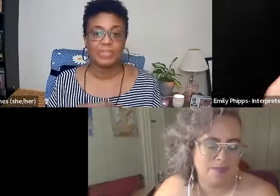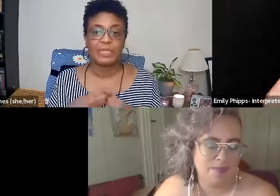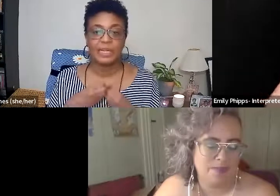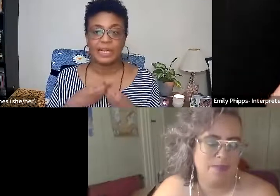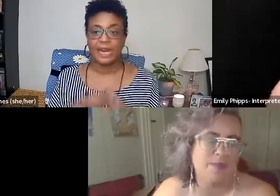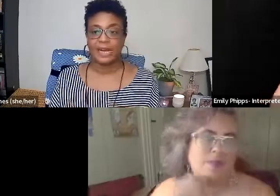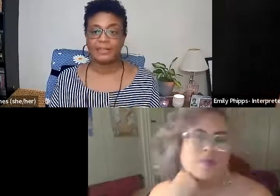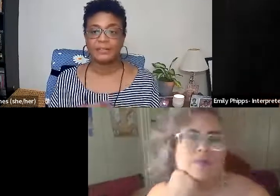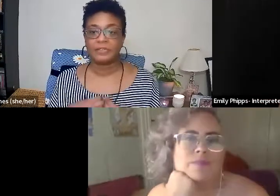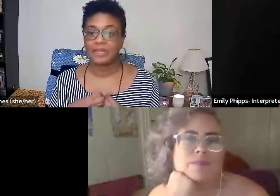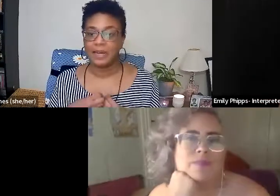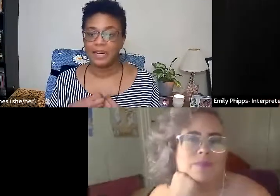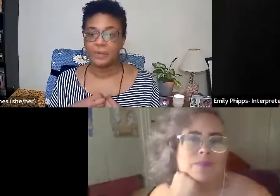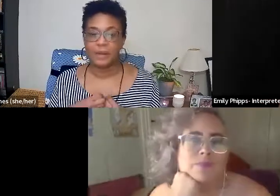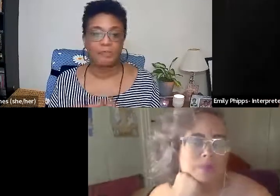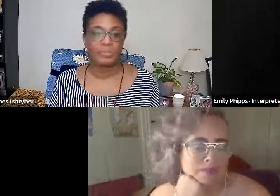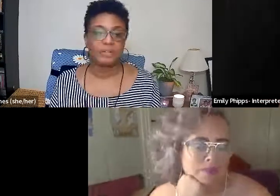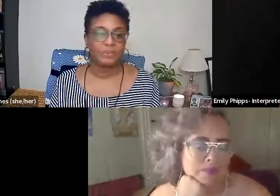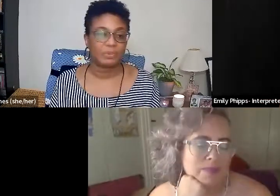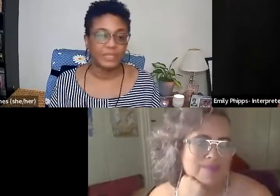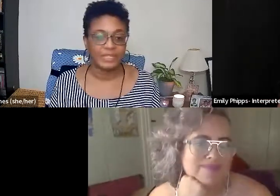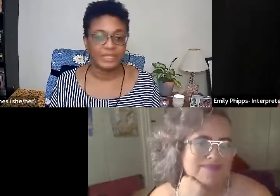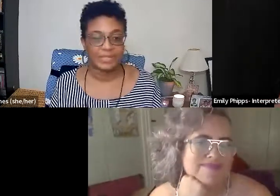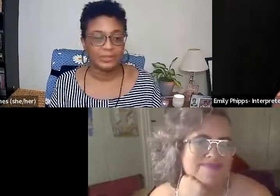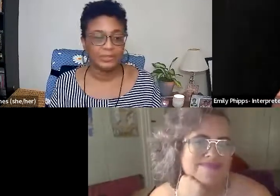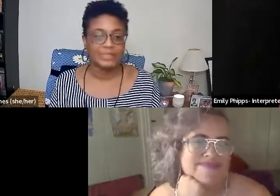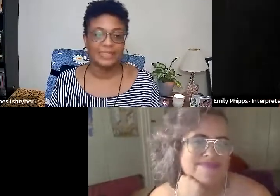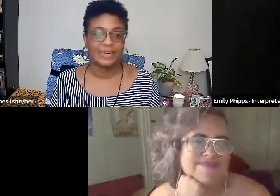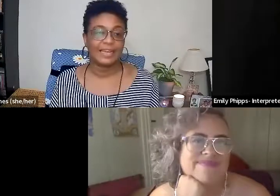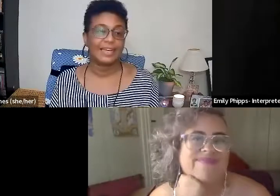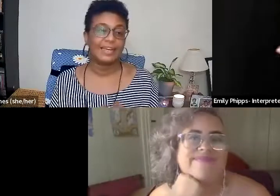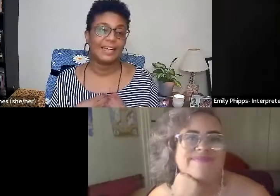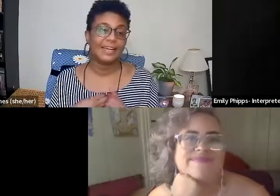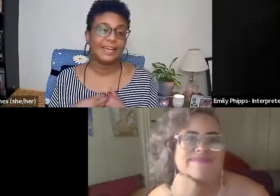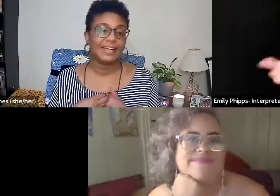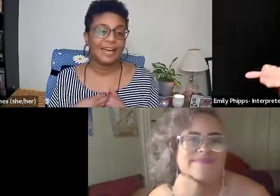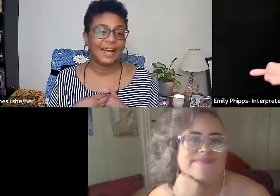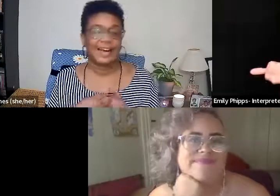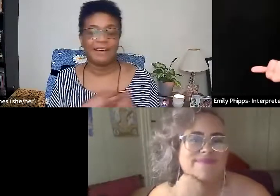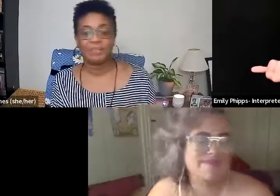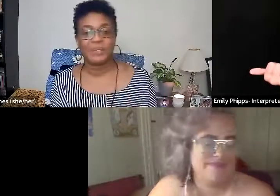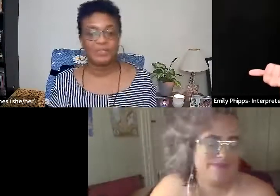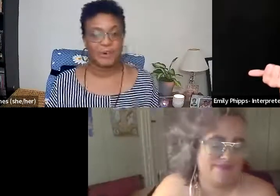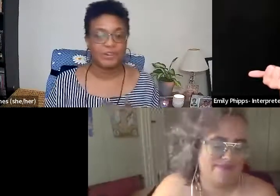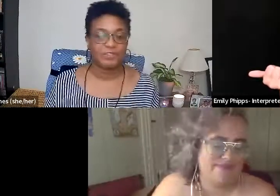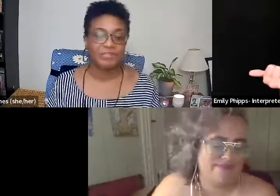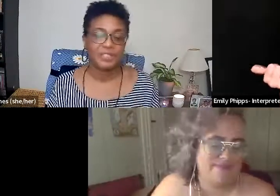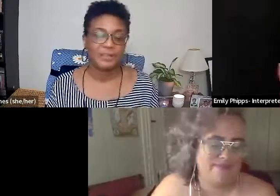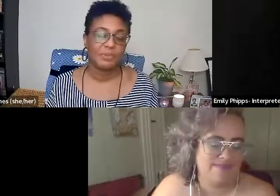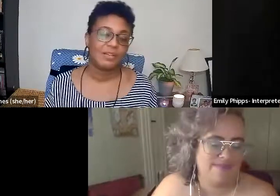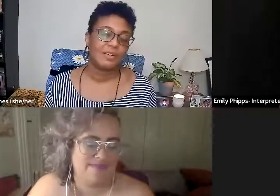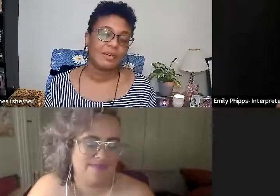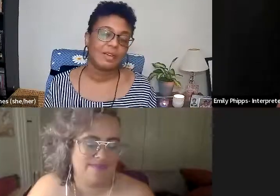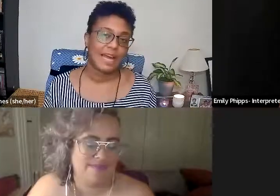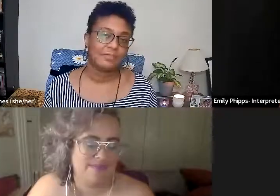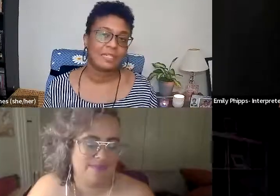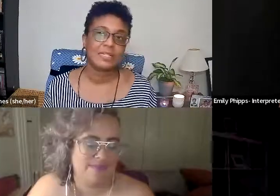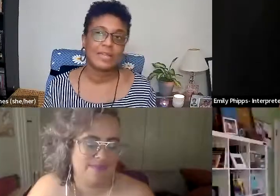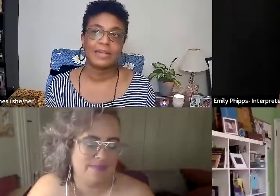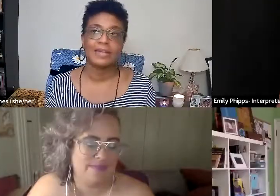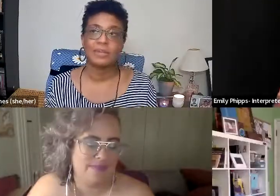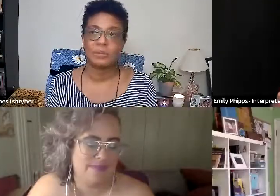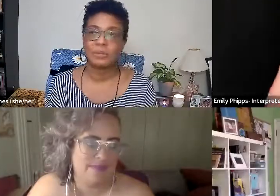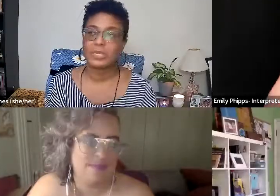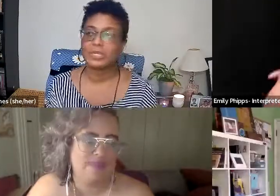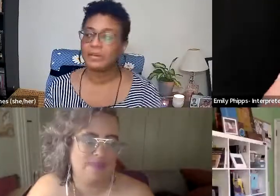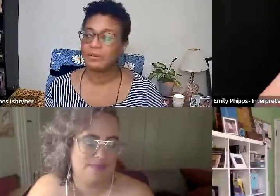lives, why would you ever want anything else? Like, I haven't been a part of some of the gatherings